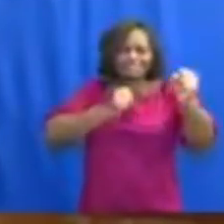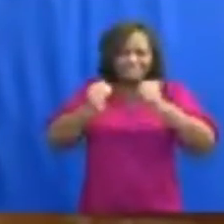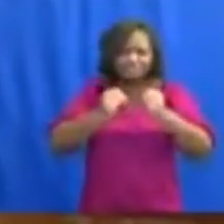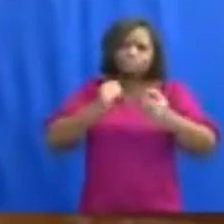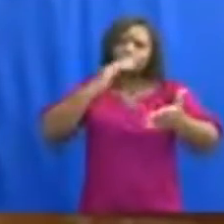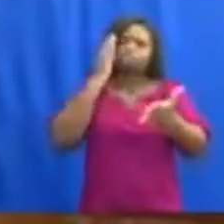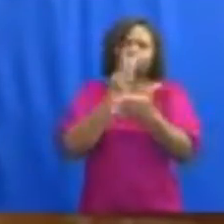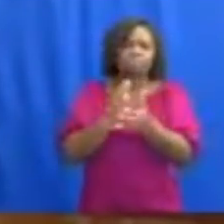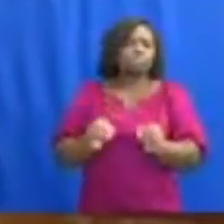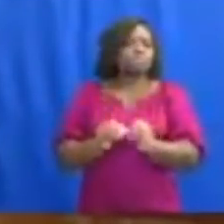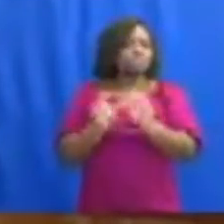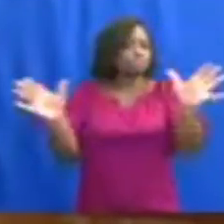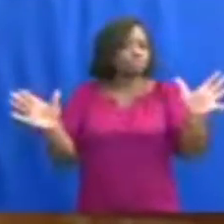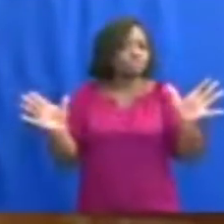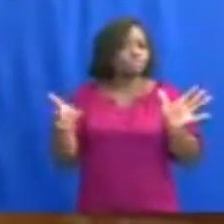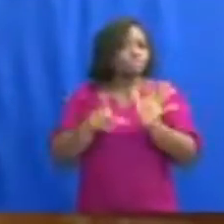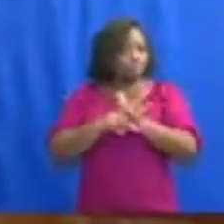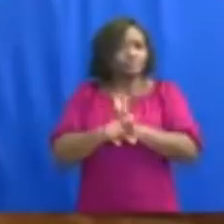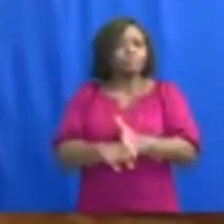spread of the virus.